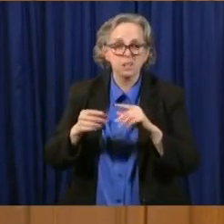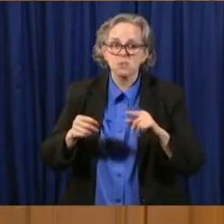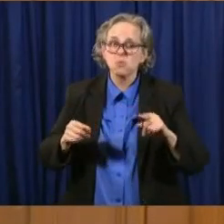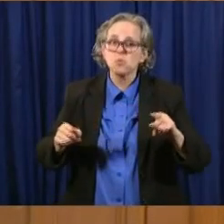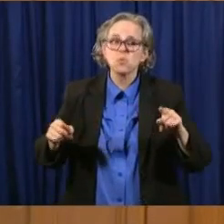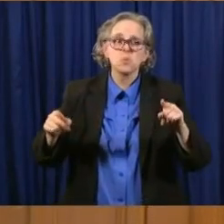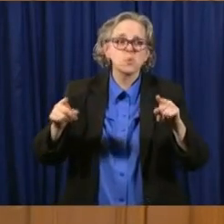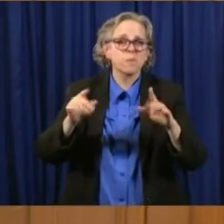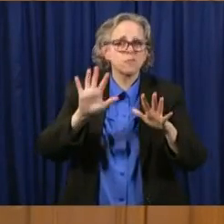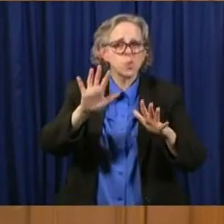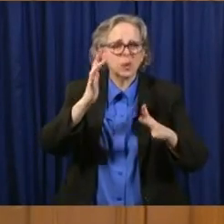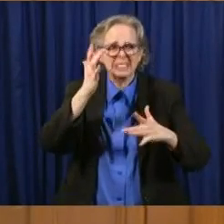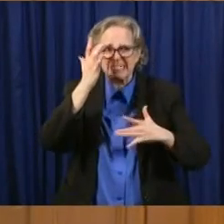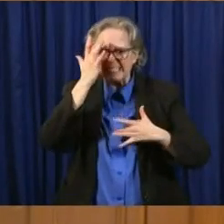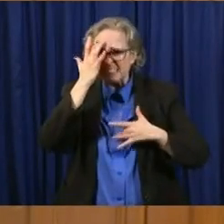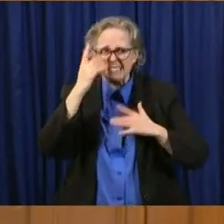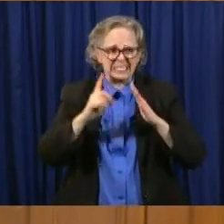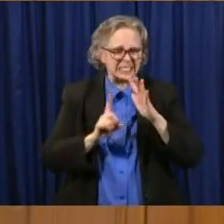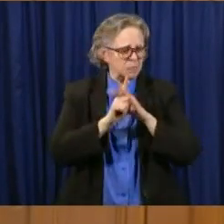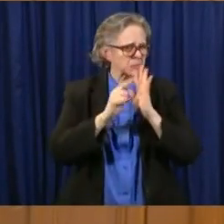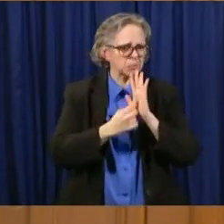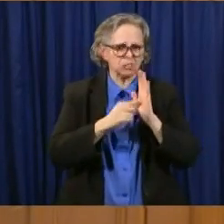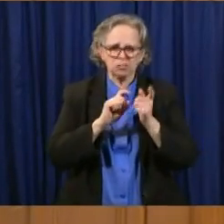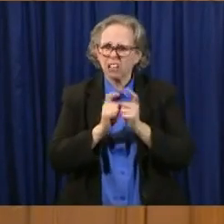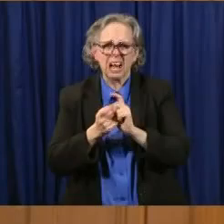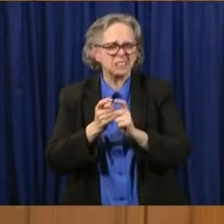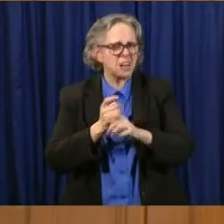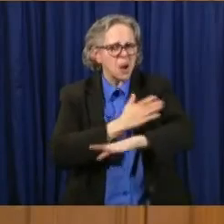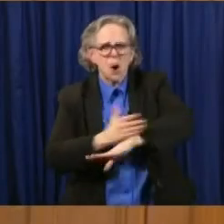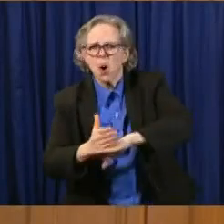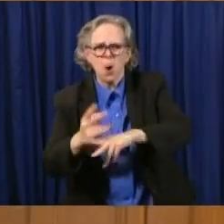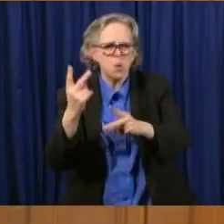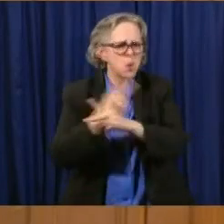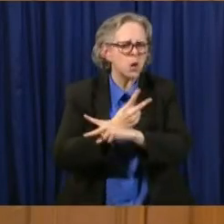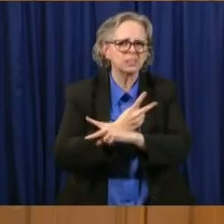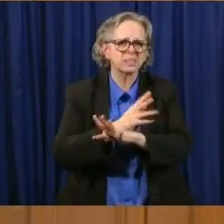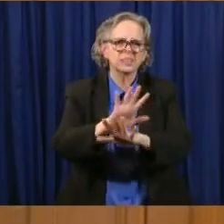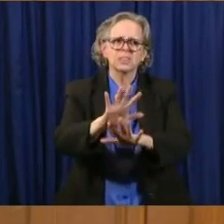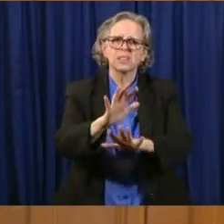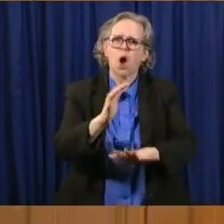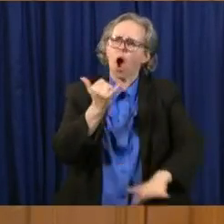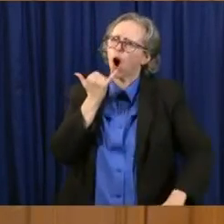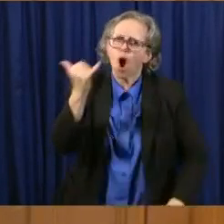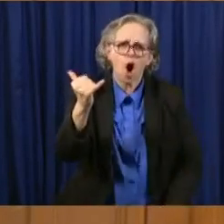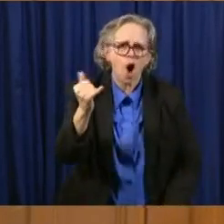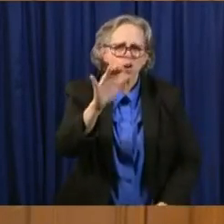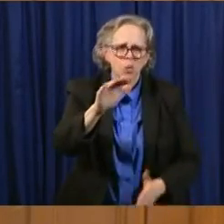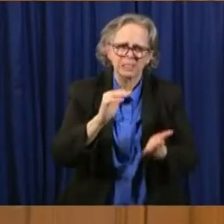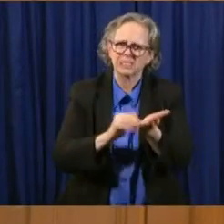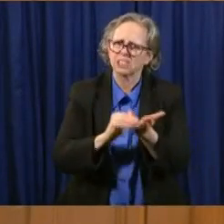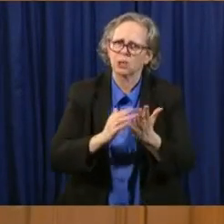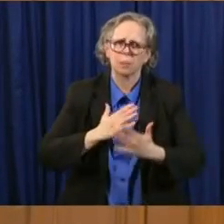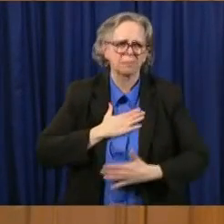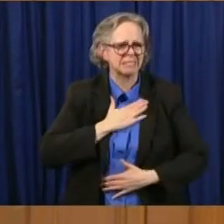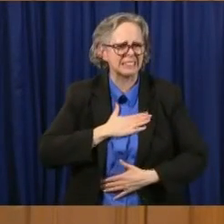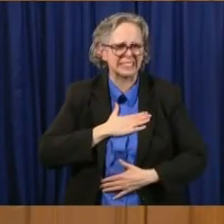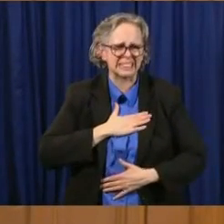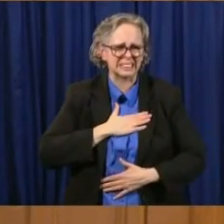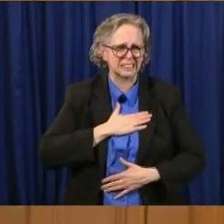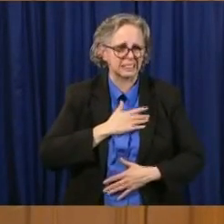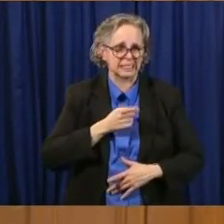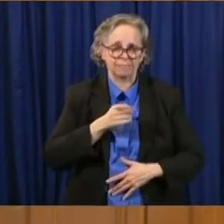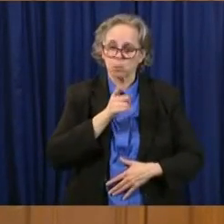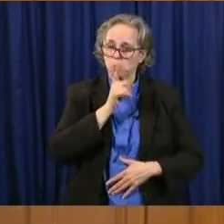reach out to your doctor, reach out to your primary care person. If you don't have that, it's okay to reach out to emergency